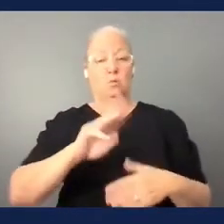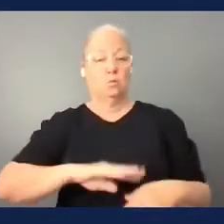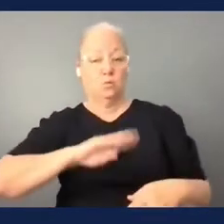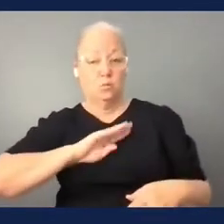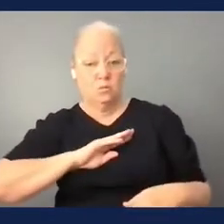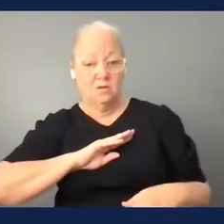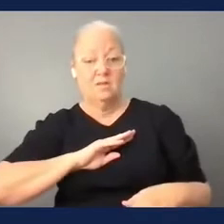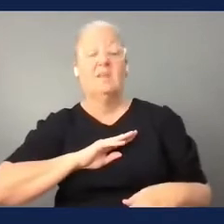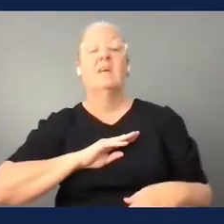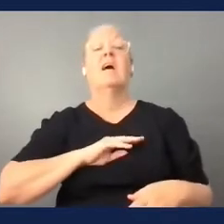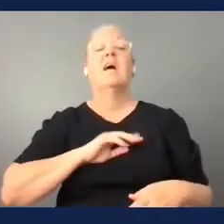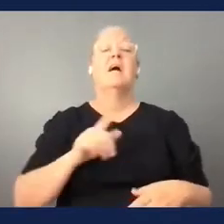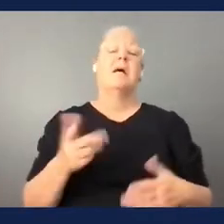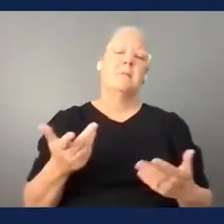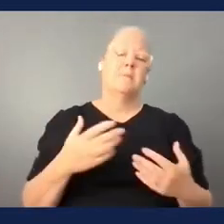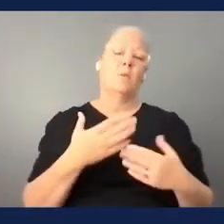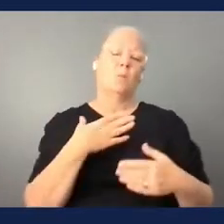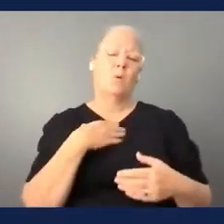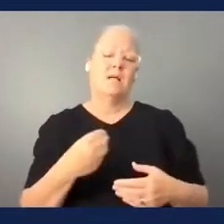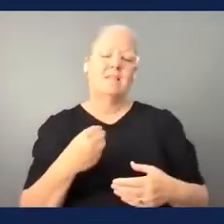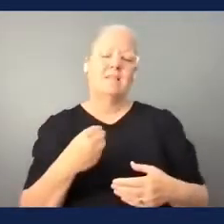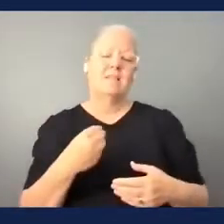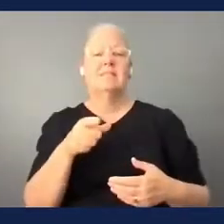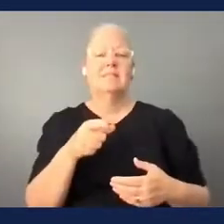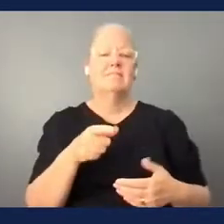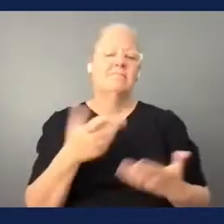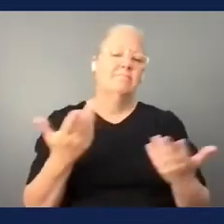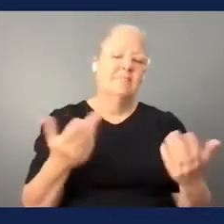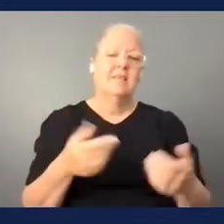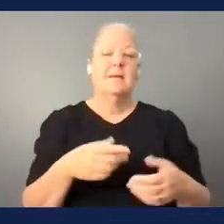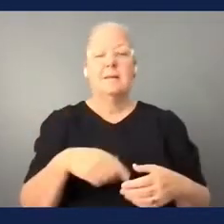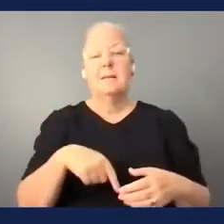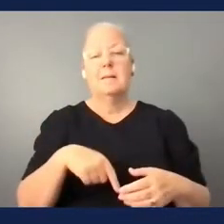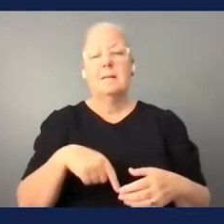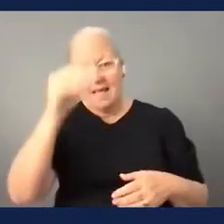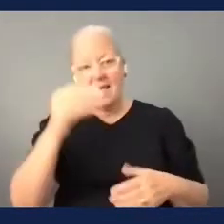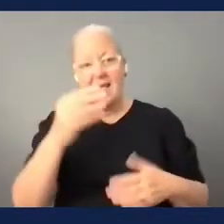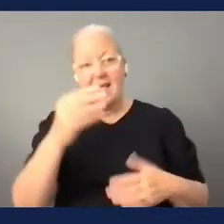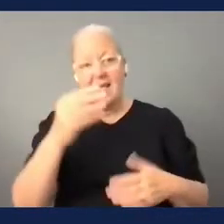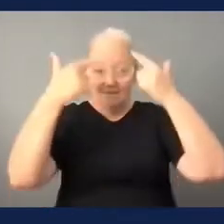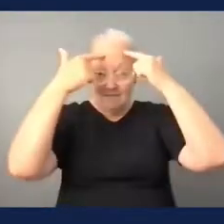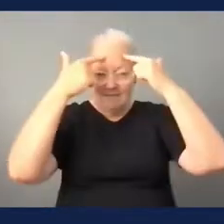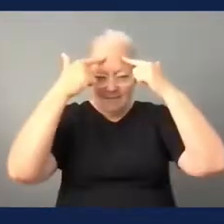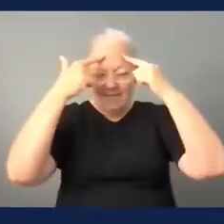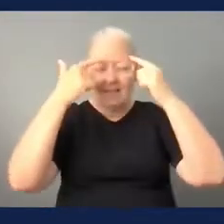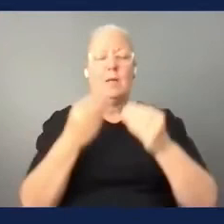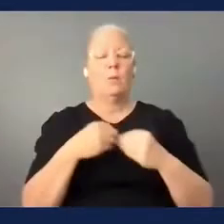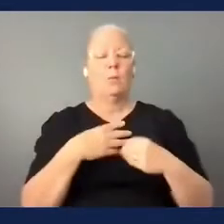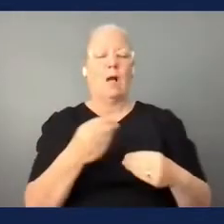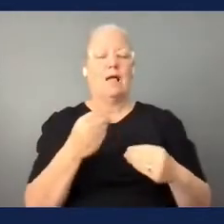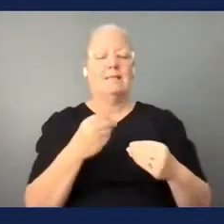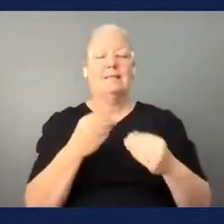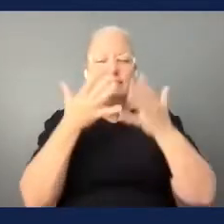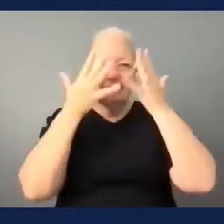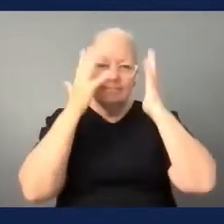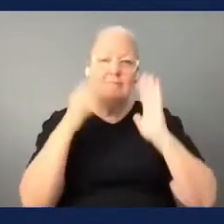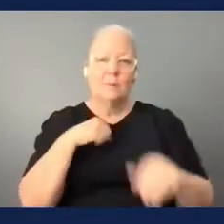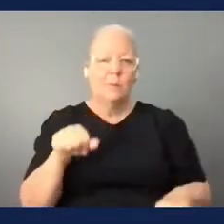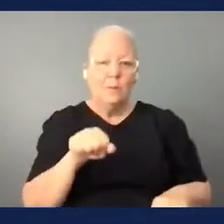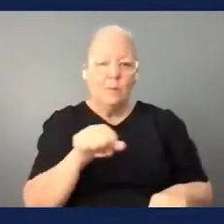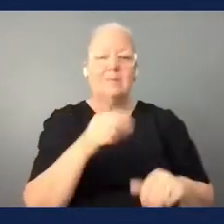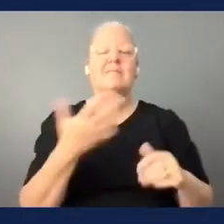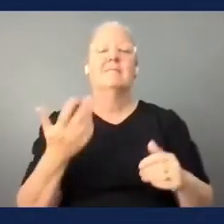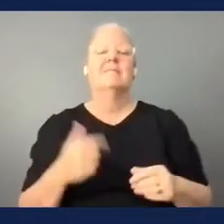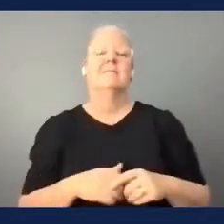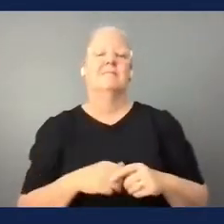freddy's but unfortunately now it's beginning to turn gray and but we're proud of that as well so i work with